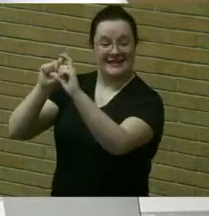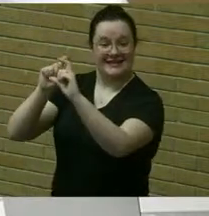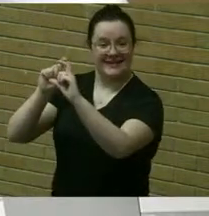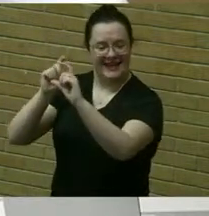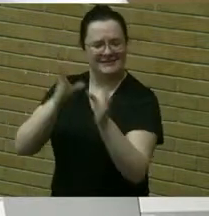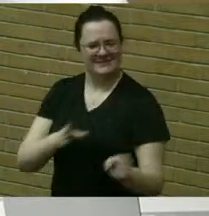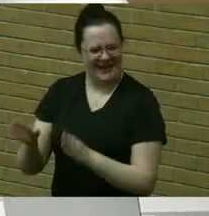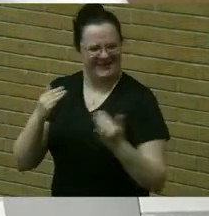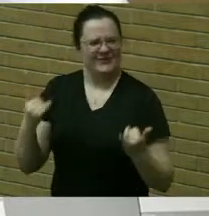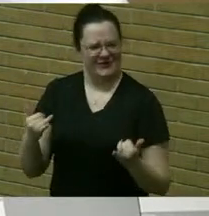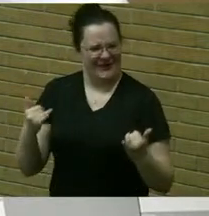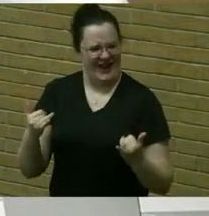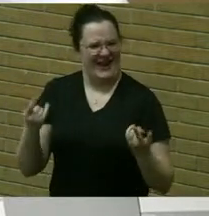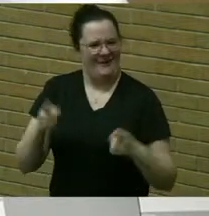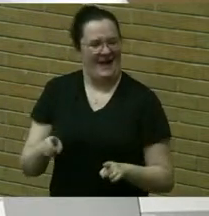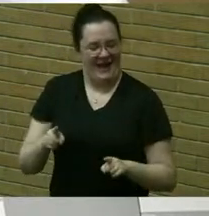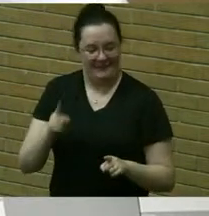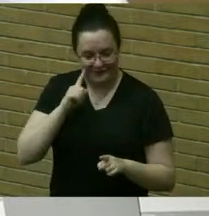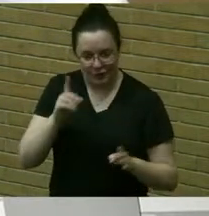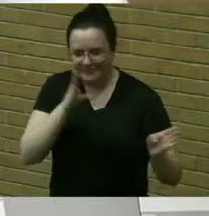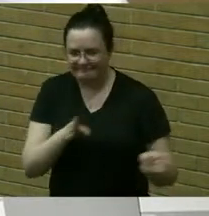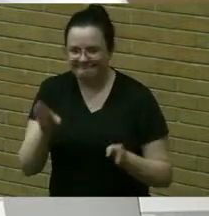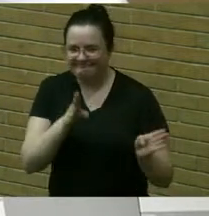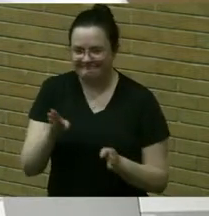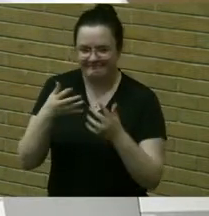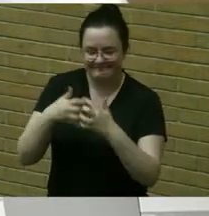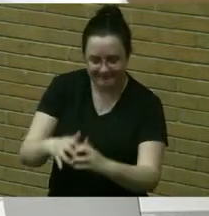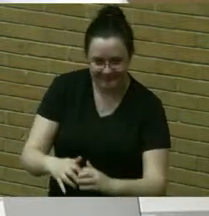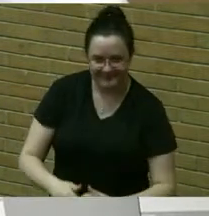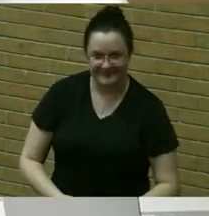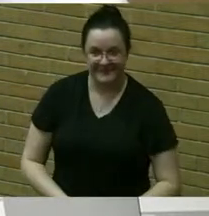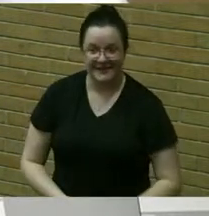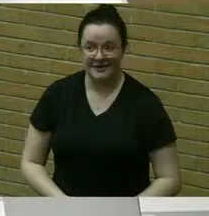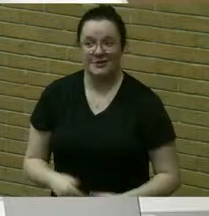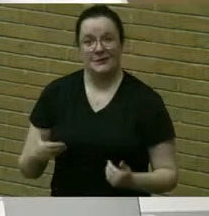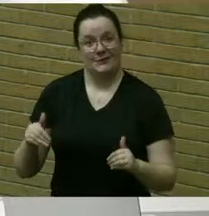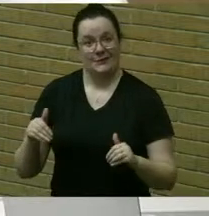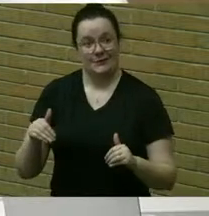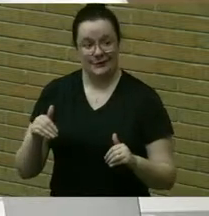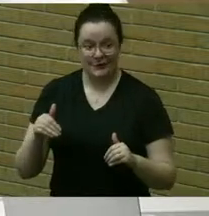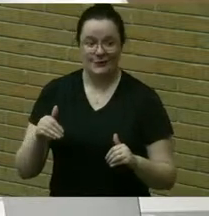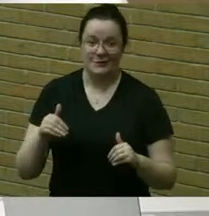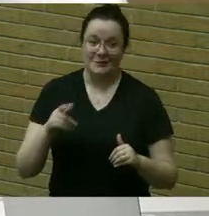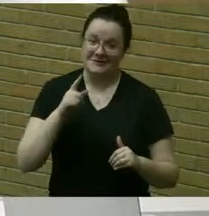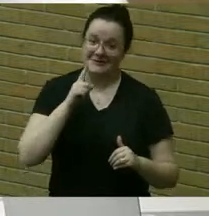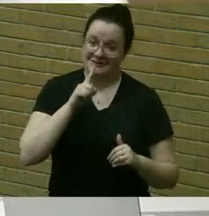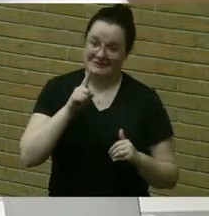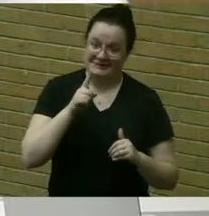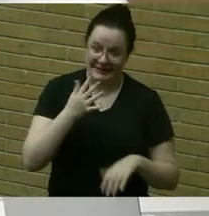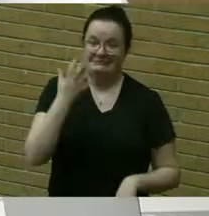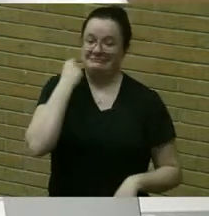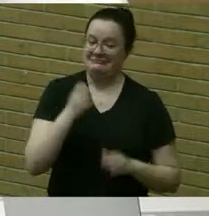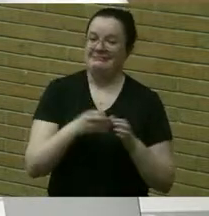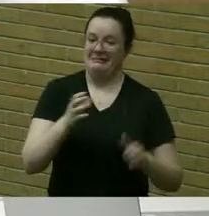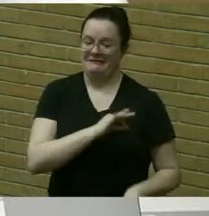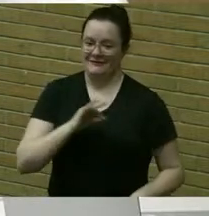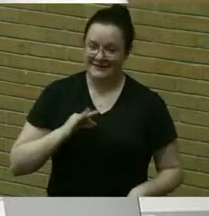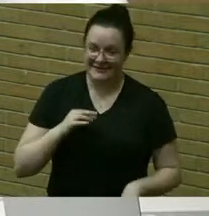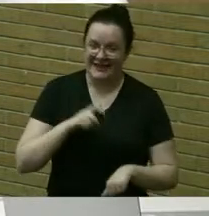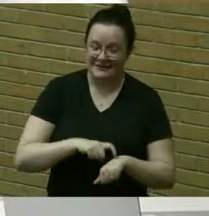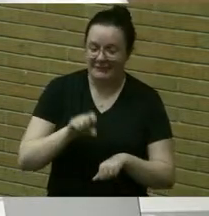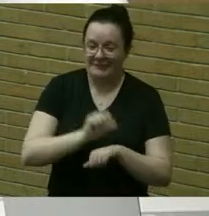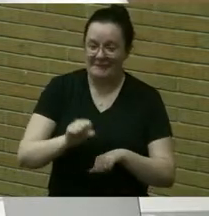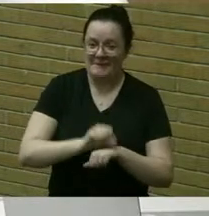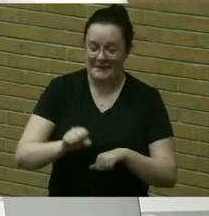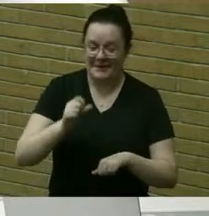in preparation for this community event is occupying a considerable amount of staff efforts of course the